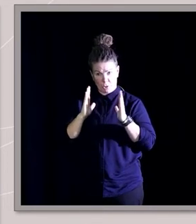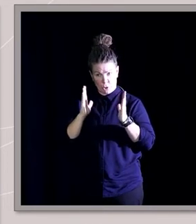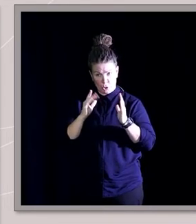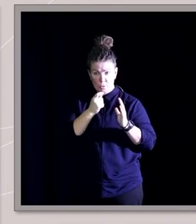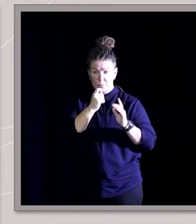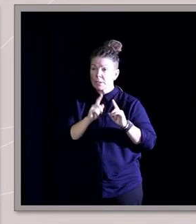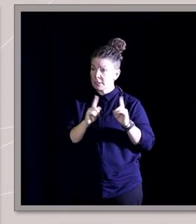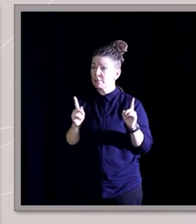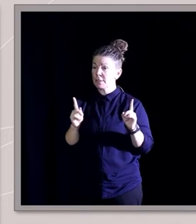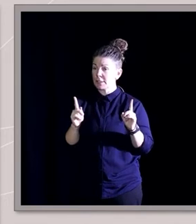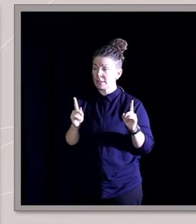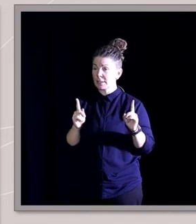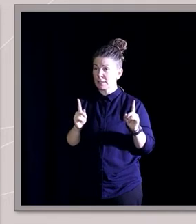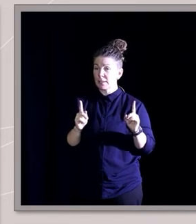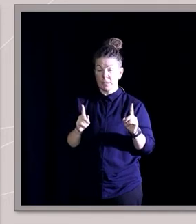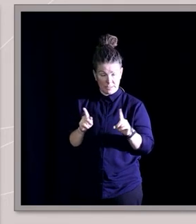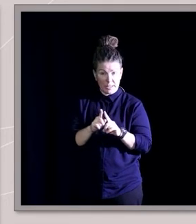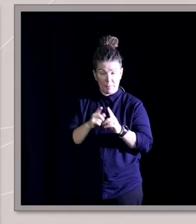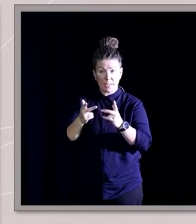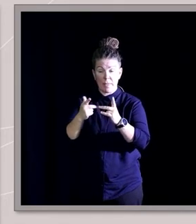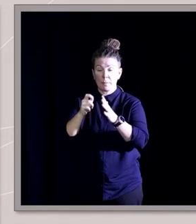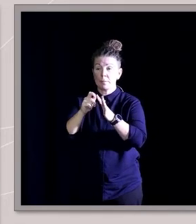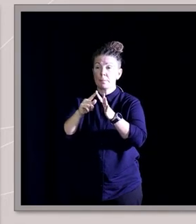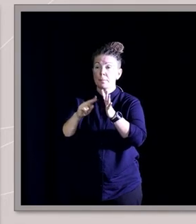all other churches, even other Pentecostal churches,